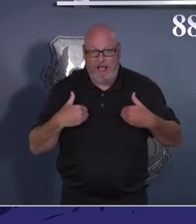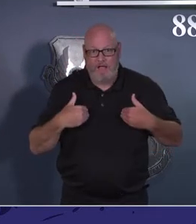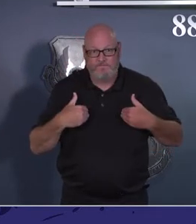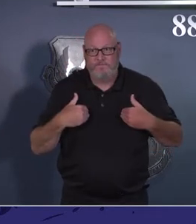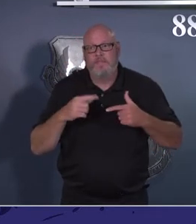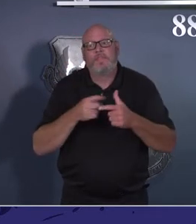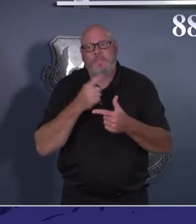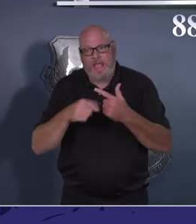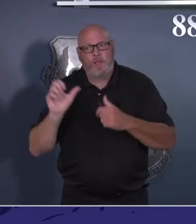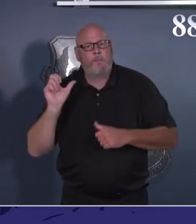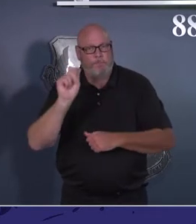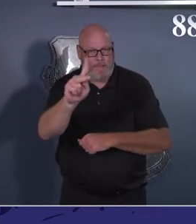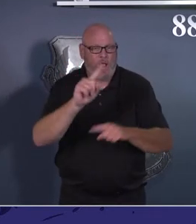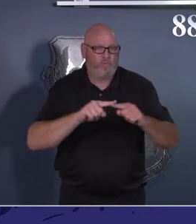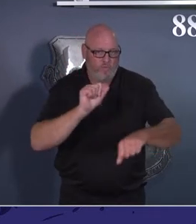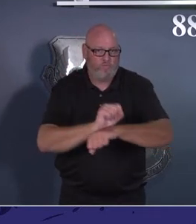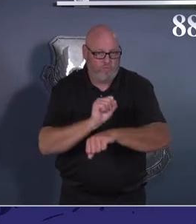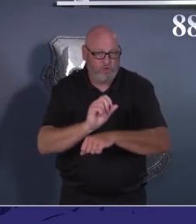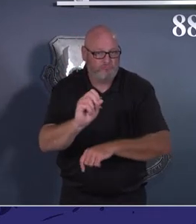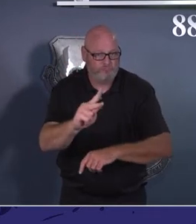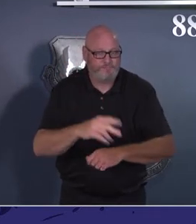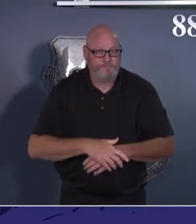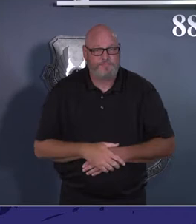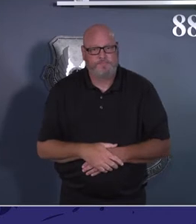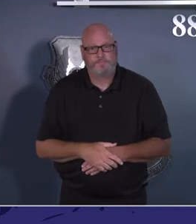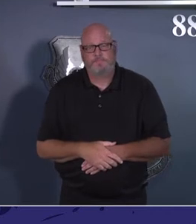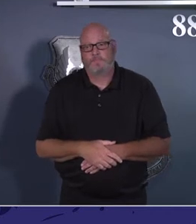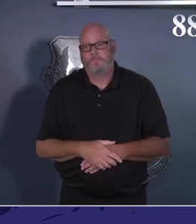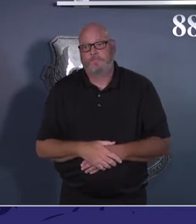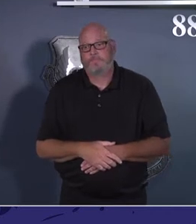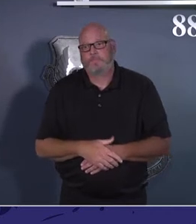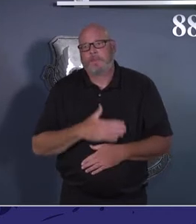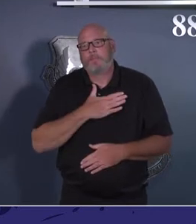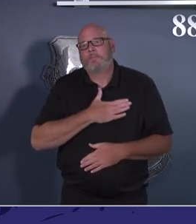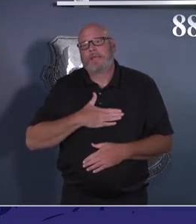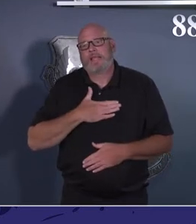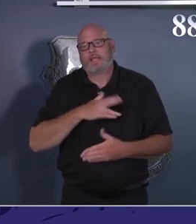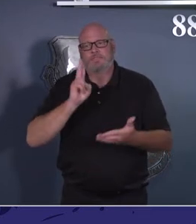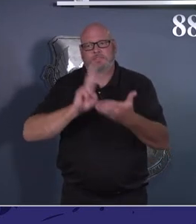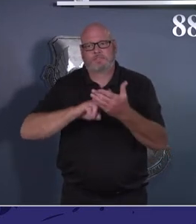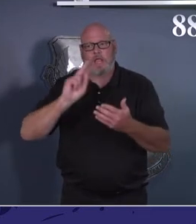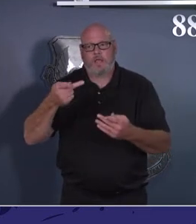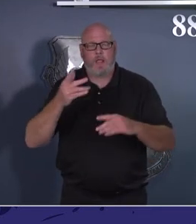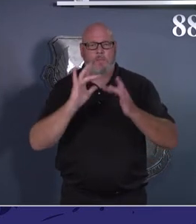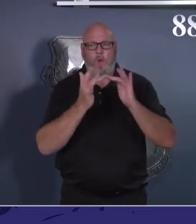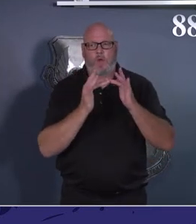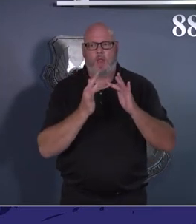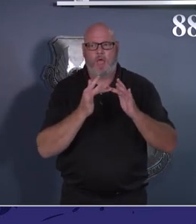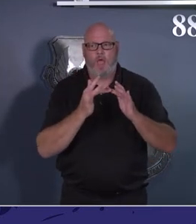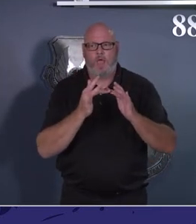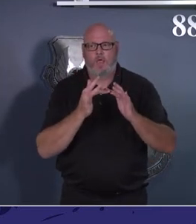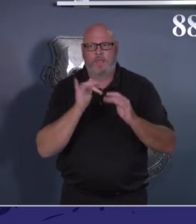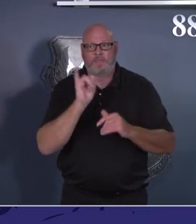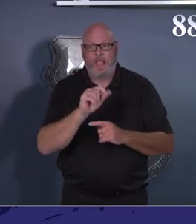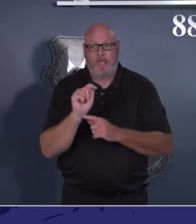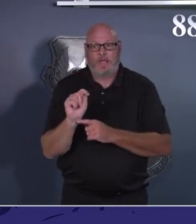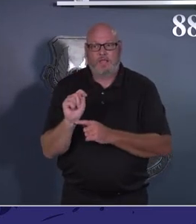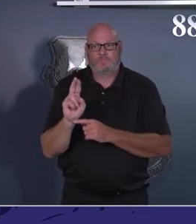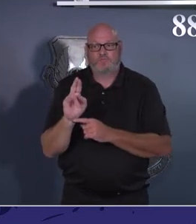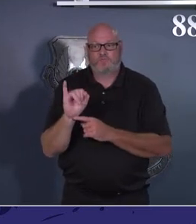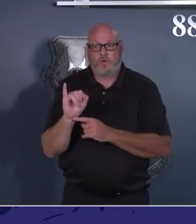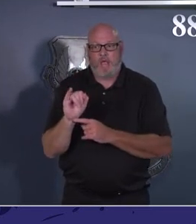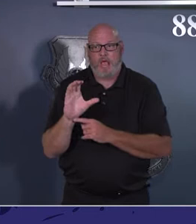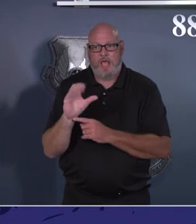up for the TRICARE online portal, which will enable you access almost instantaneously to those test results once they are completed by our lab,